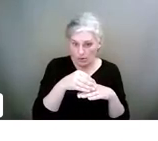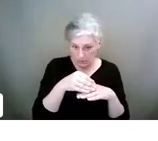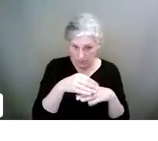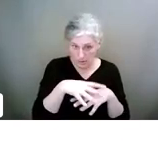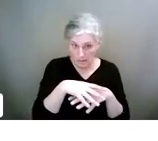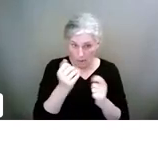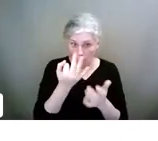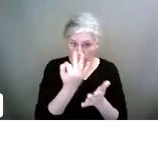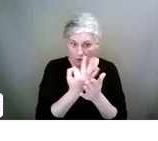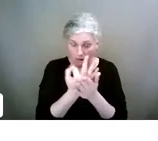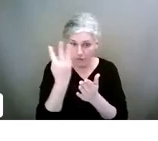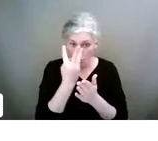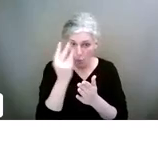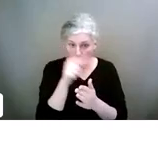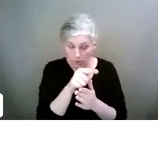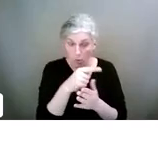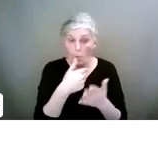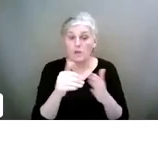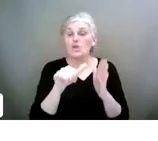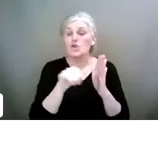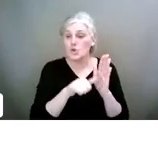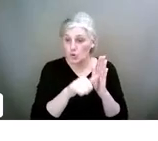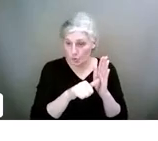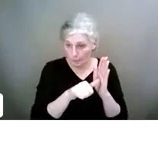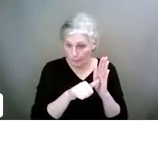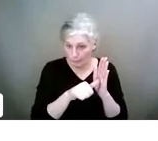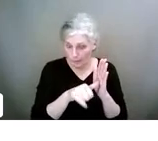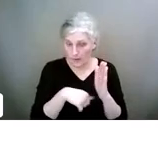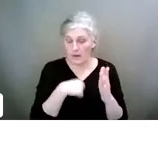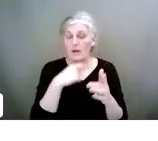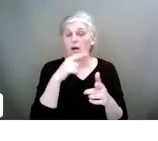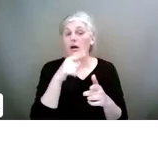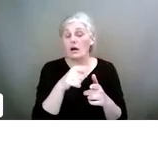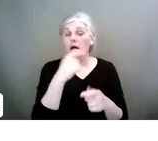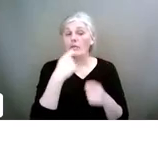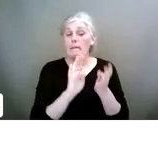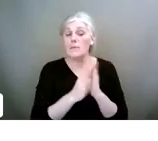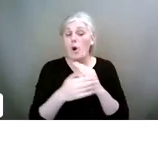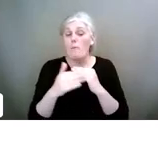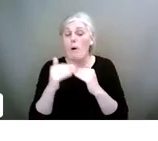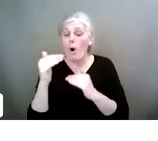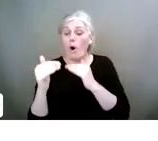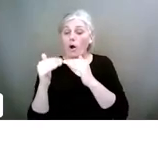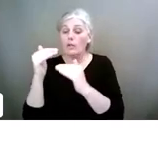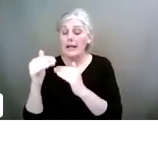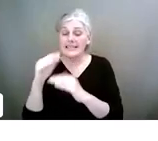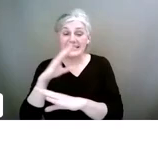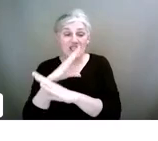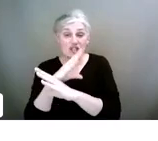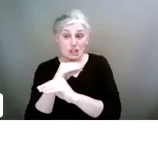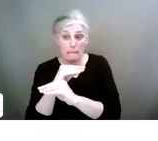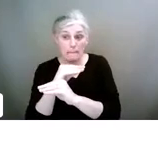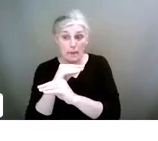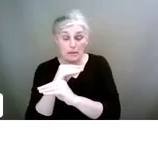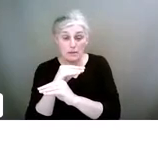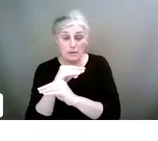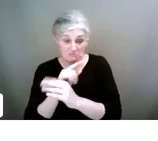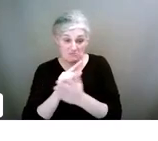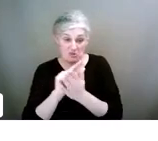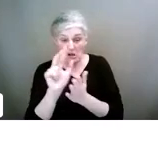to first was YouTube. And as they got a bit older, you can see that Snapchat came in 12, 13,